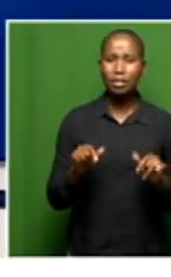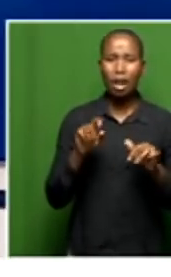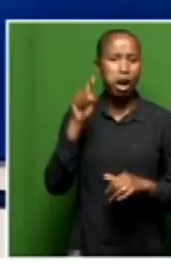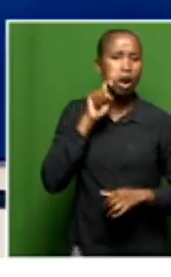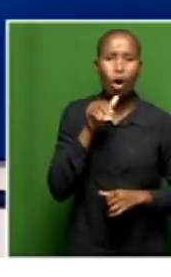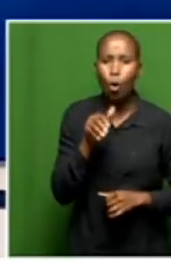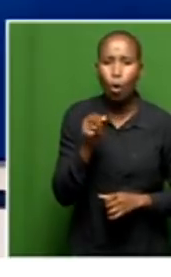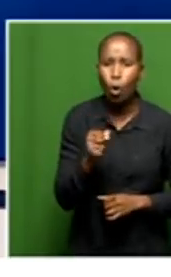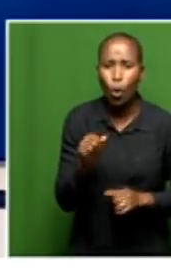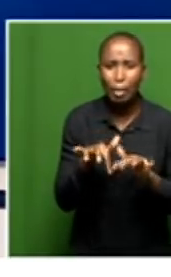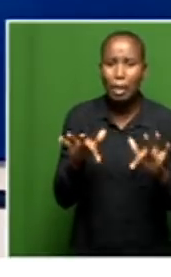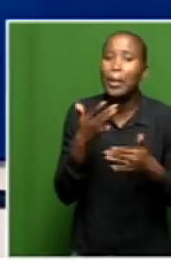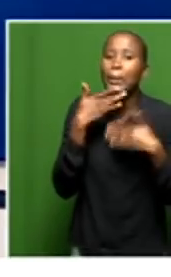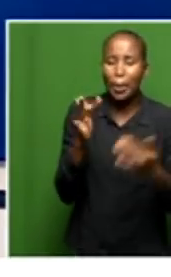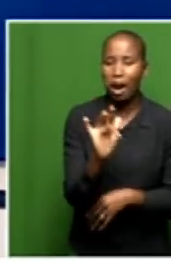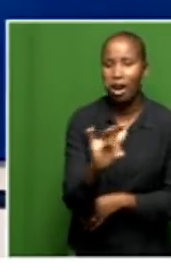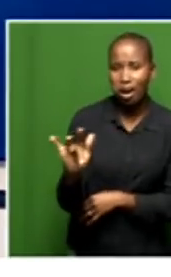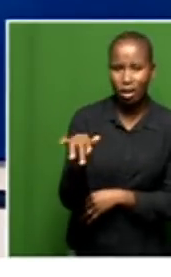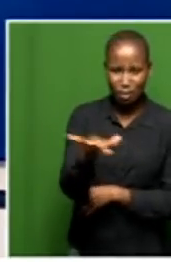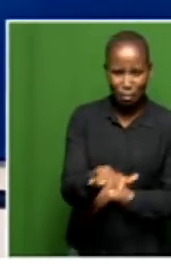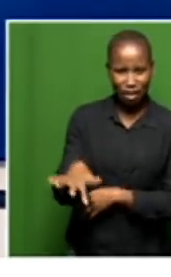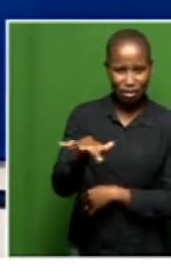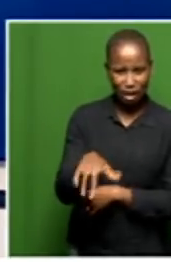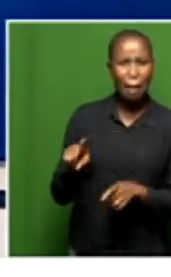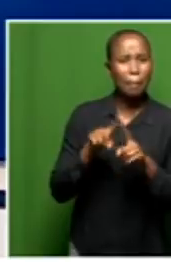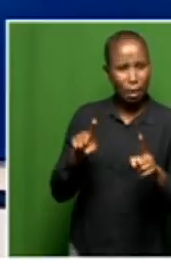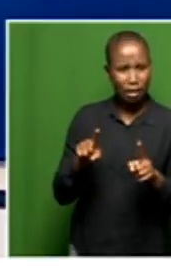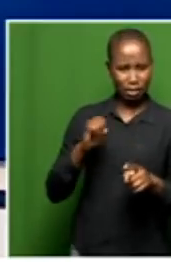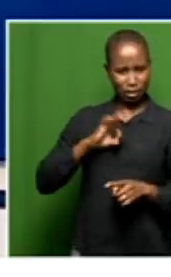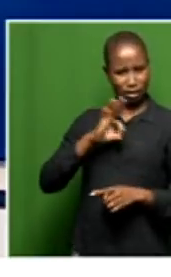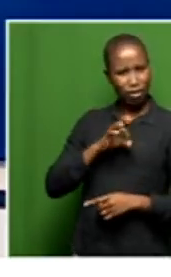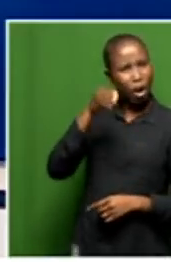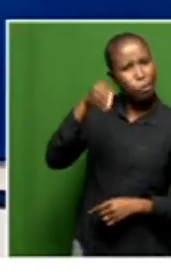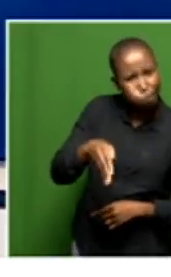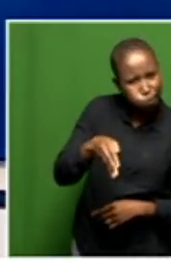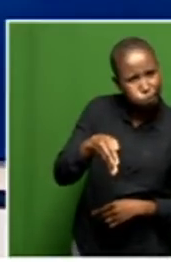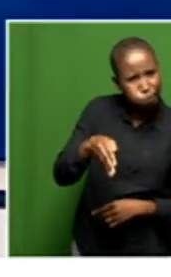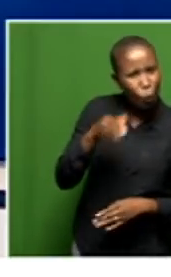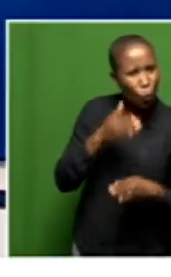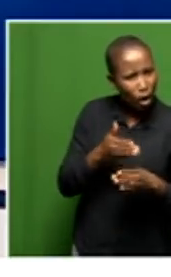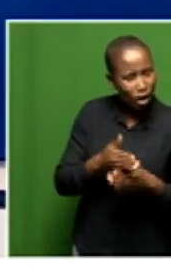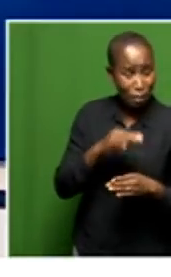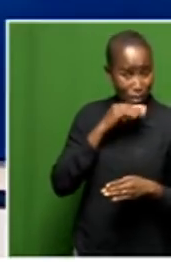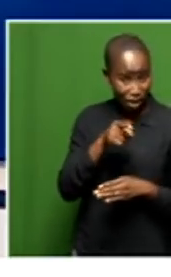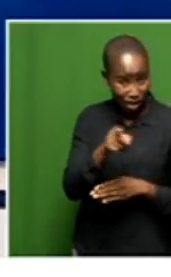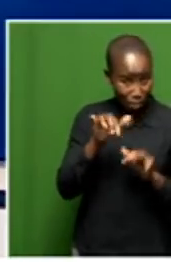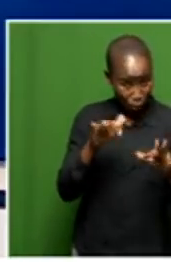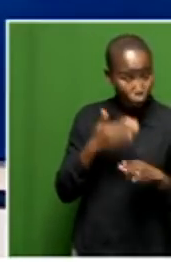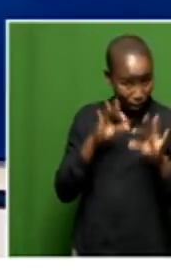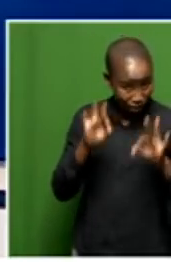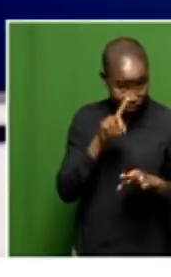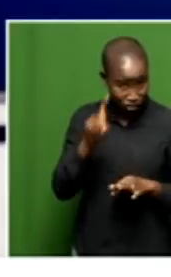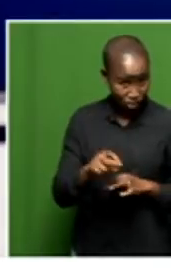housed at the facility one, but people have been hired to work at the facility. Are they actually working?